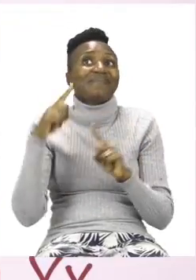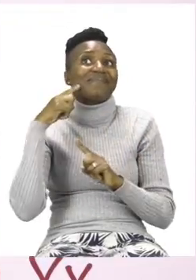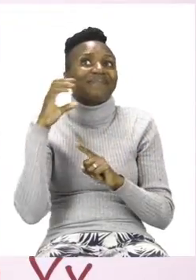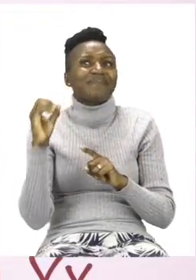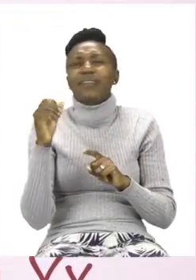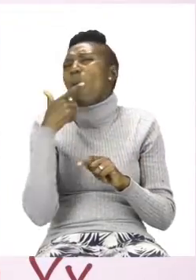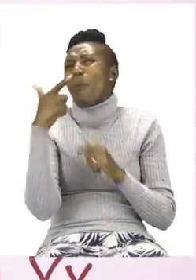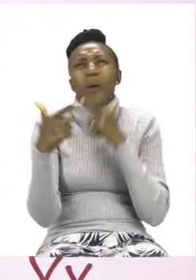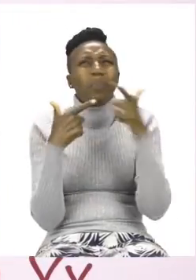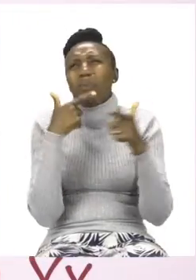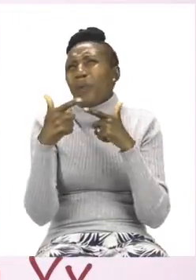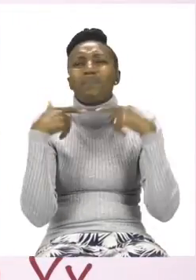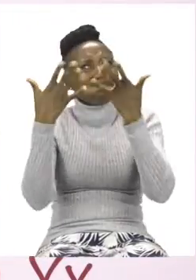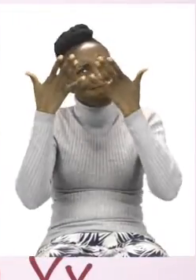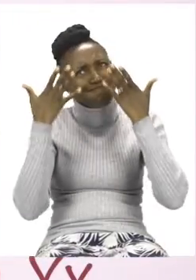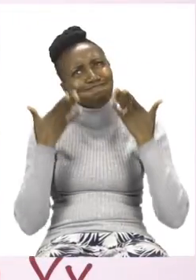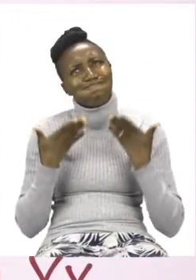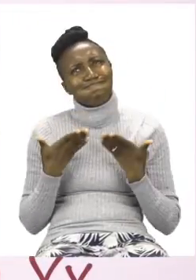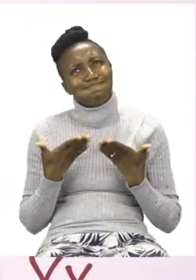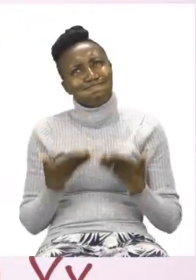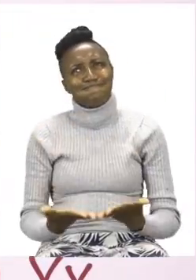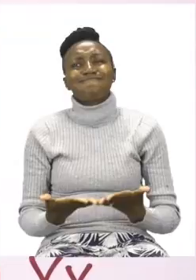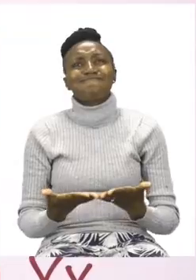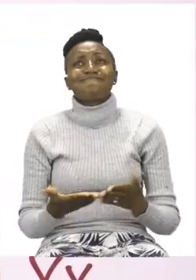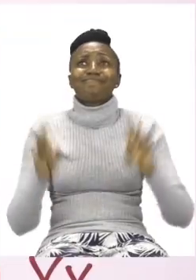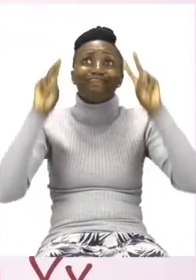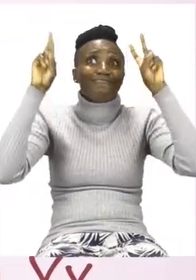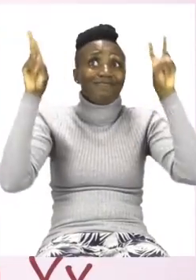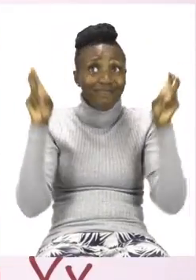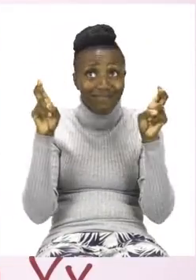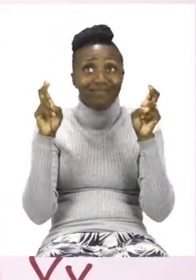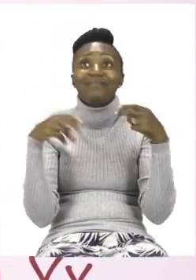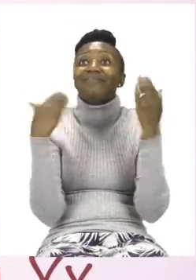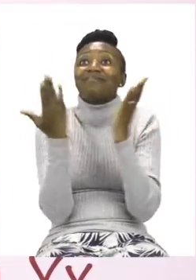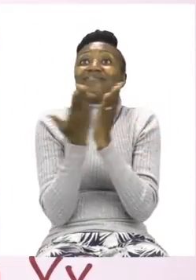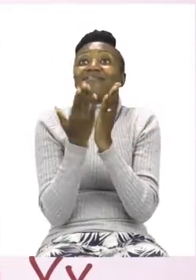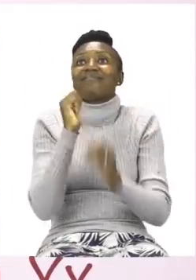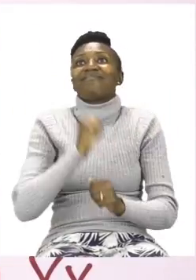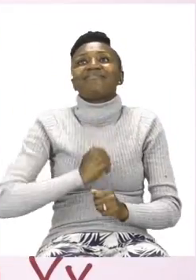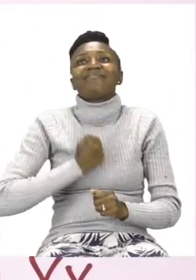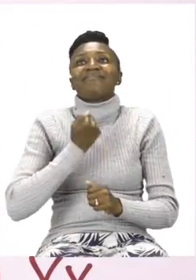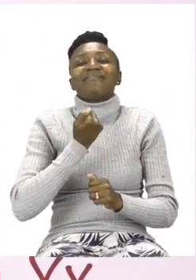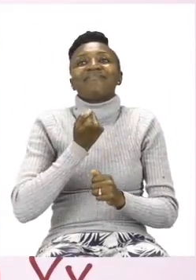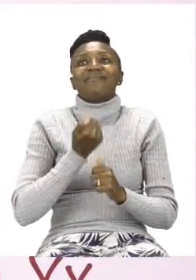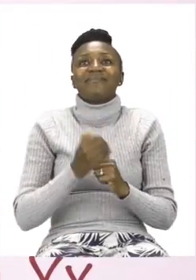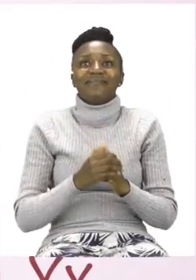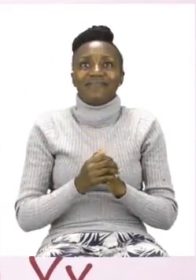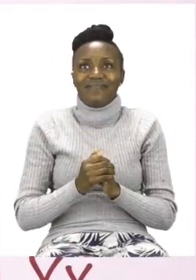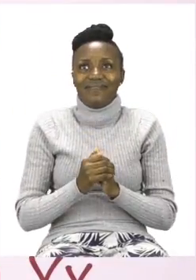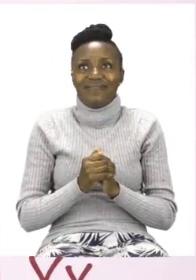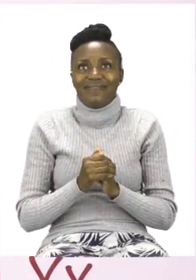thank you so much for joining me today. Our theme this week is my school.